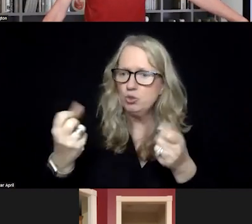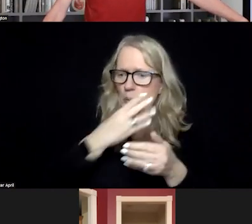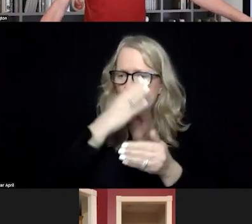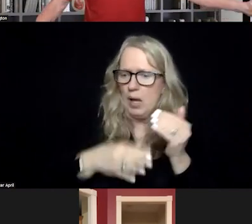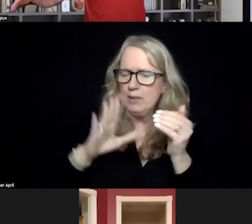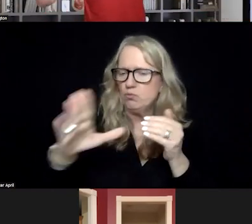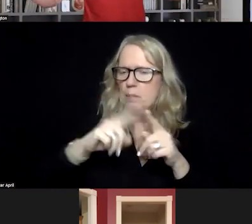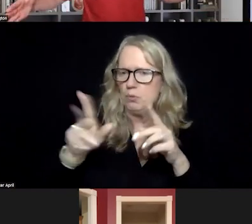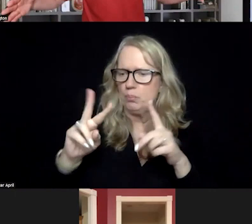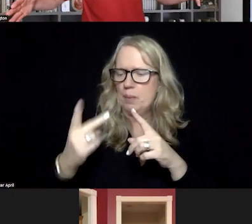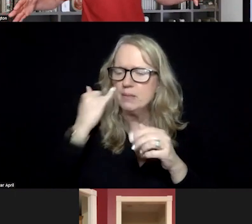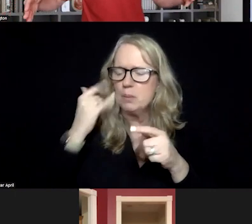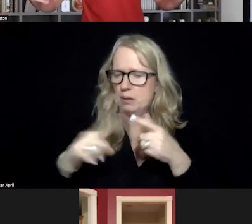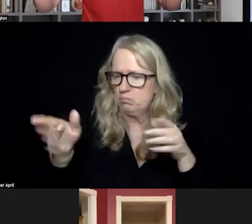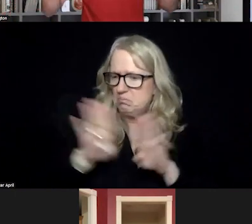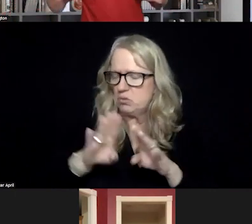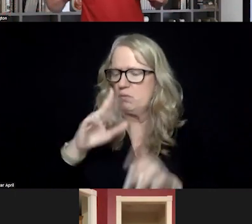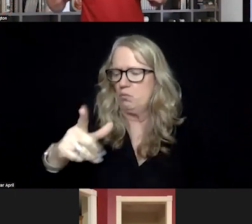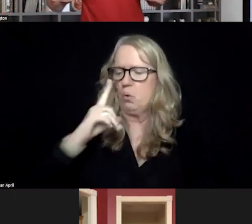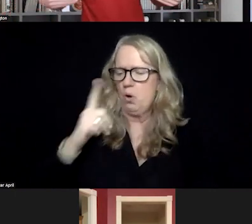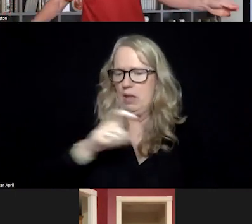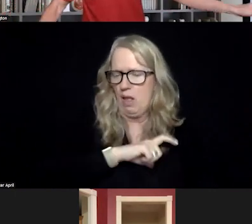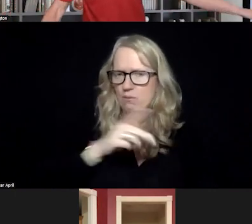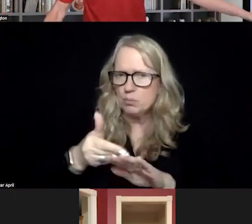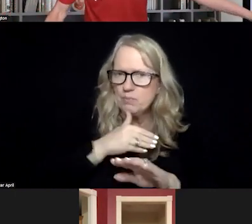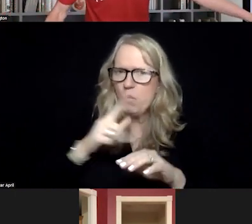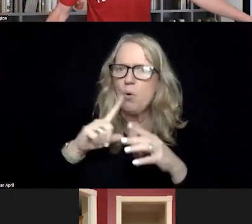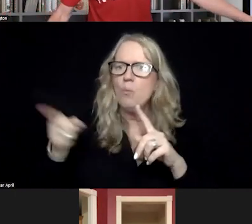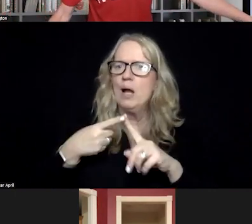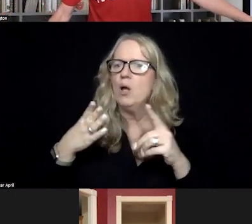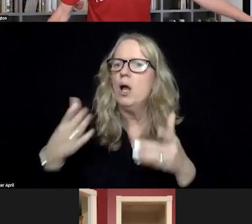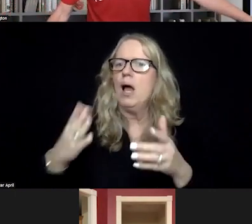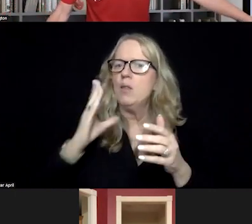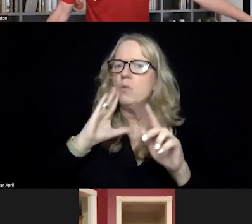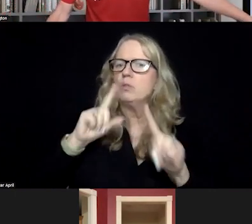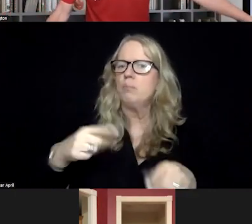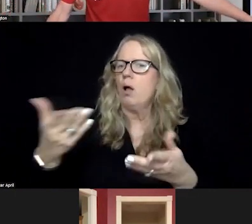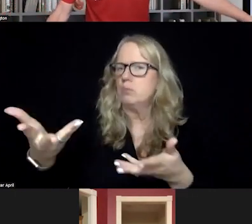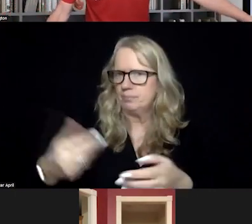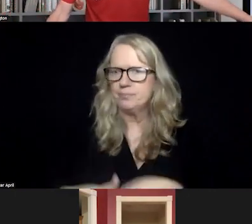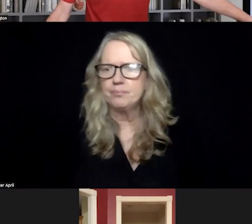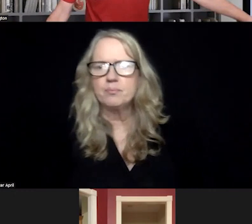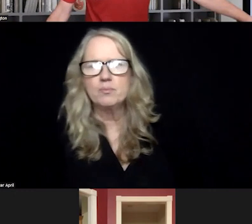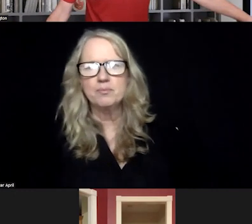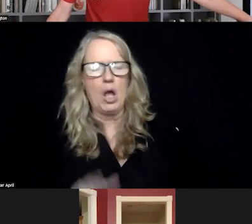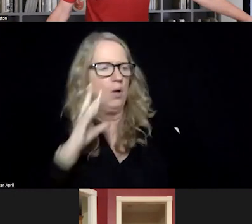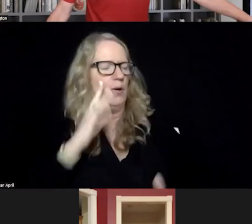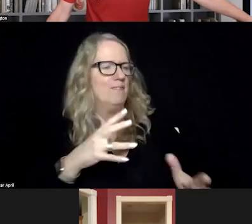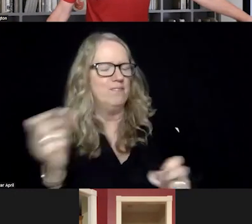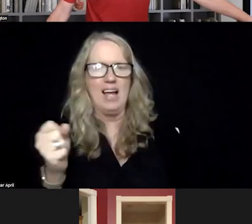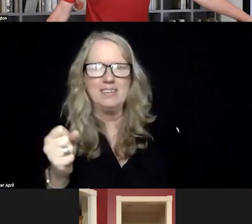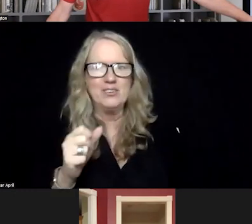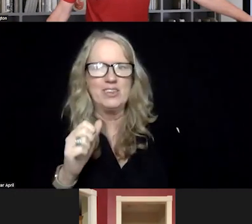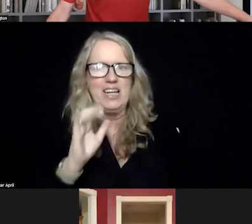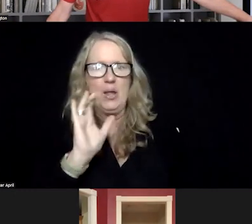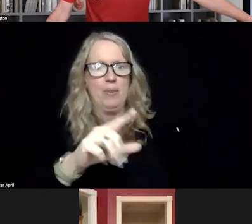vantage point of somebody who works closely with law enforcement, has also been there in crisis with a law enforcement response? Okay. I'll go fast. First of all, that picture